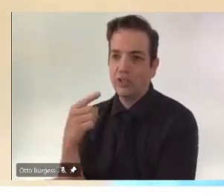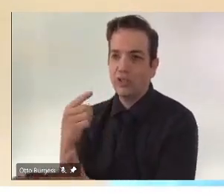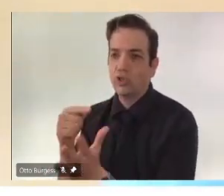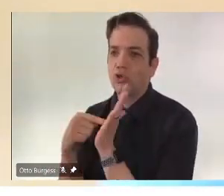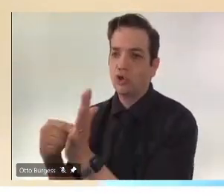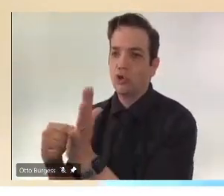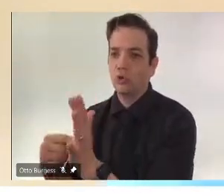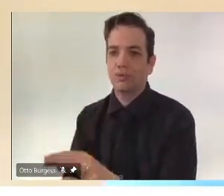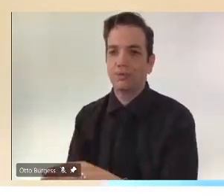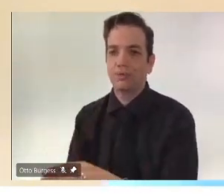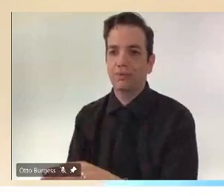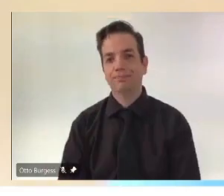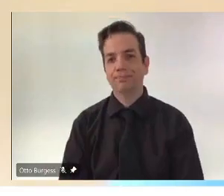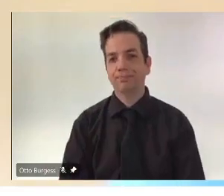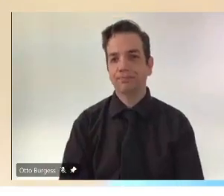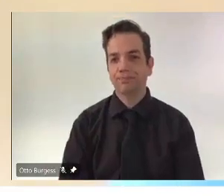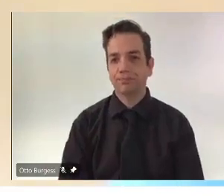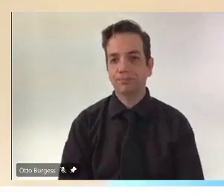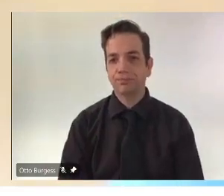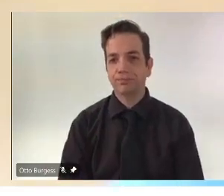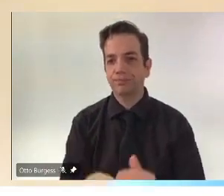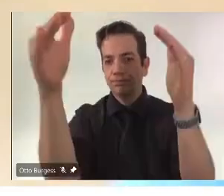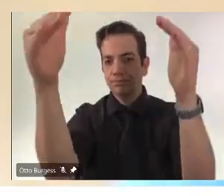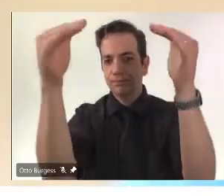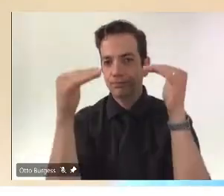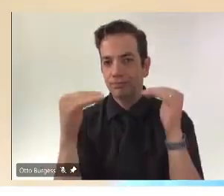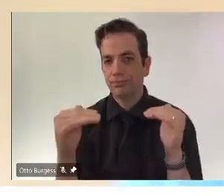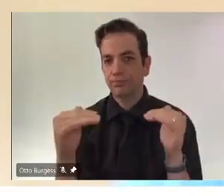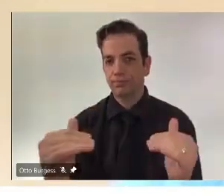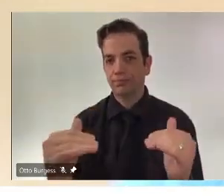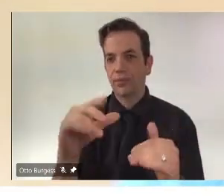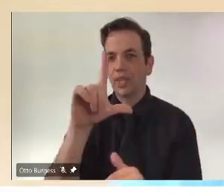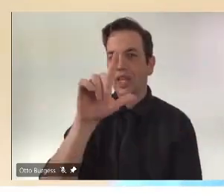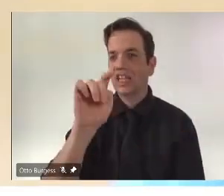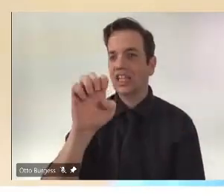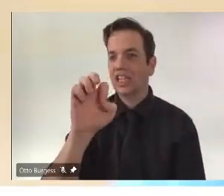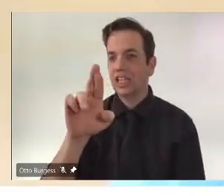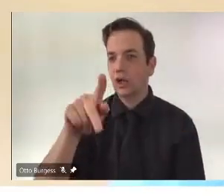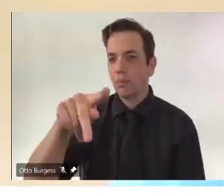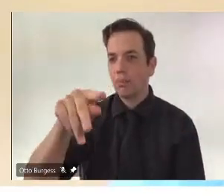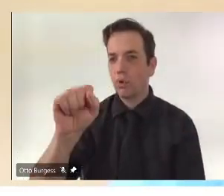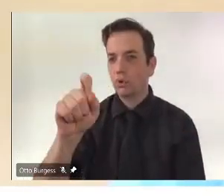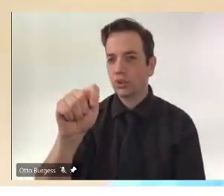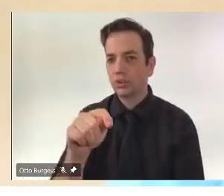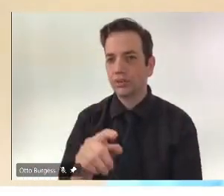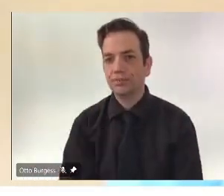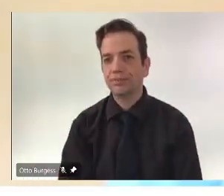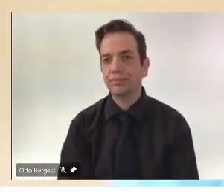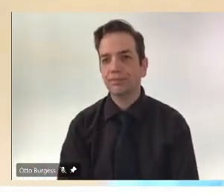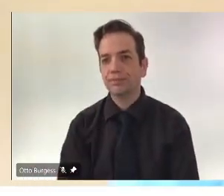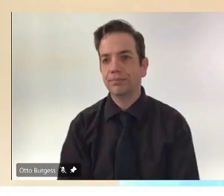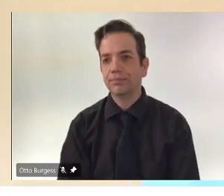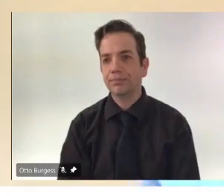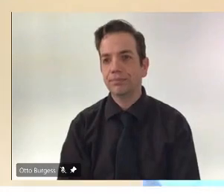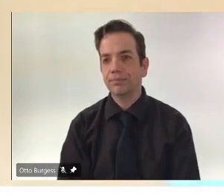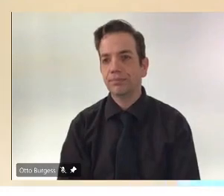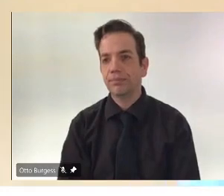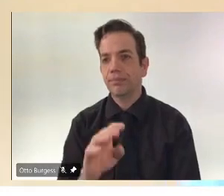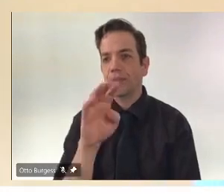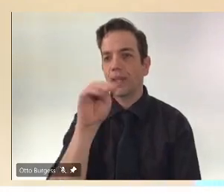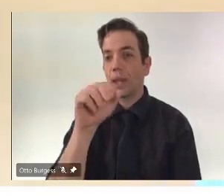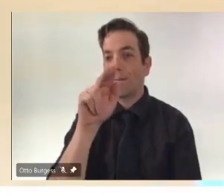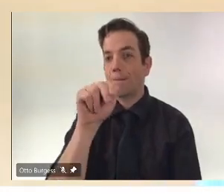to Murray Mandrick with the Leader Post. A question for the minister. The Saskatoon police issued today